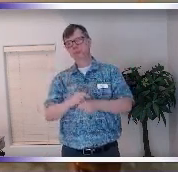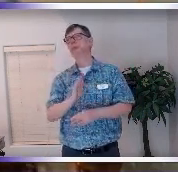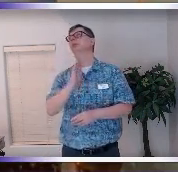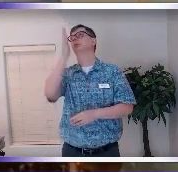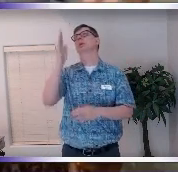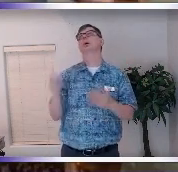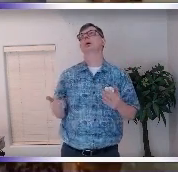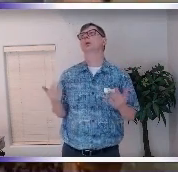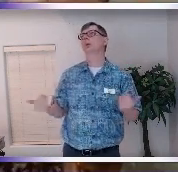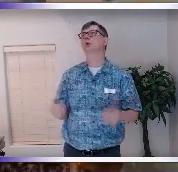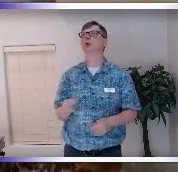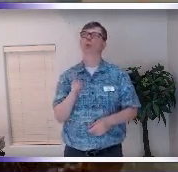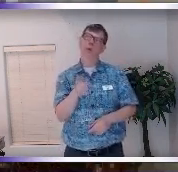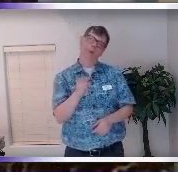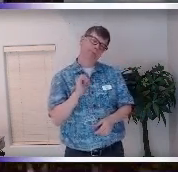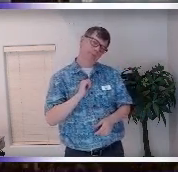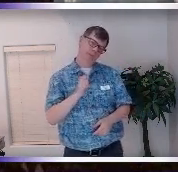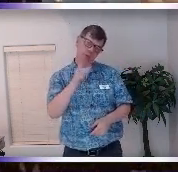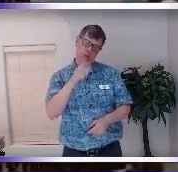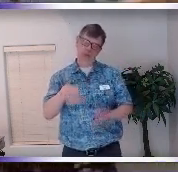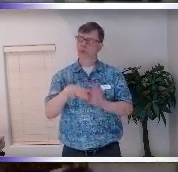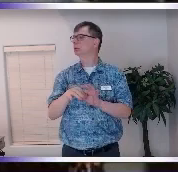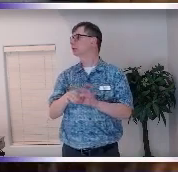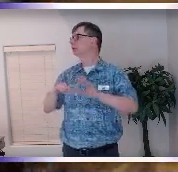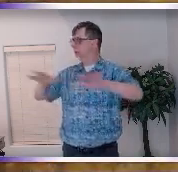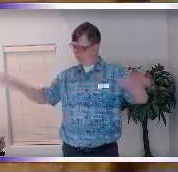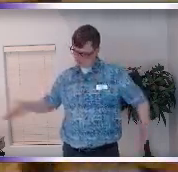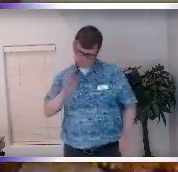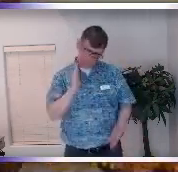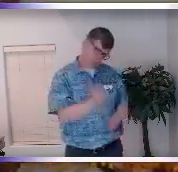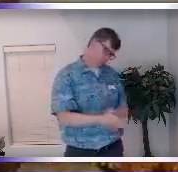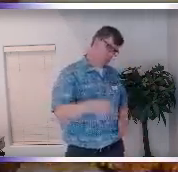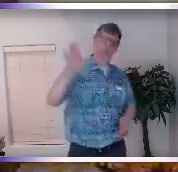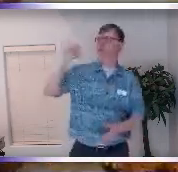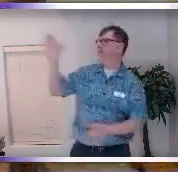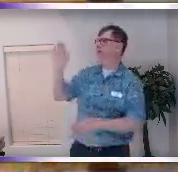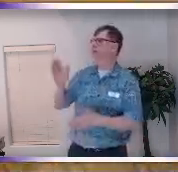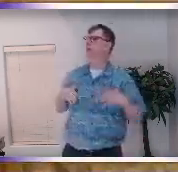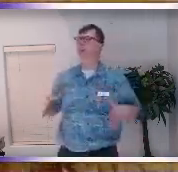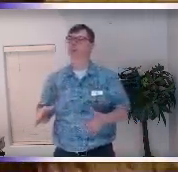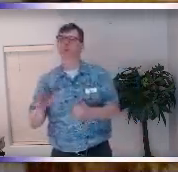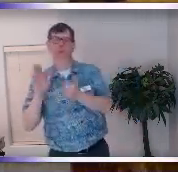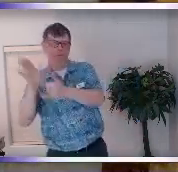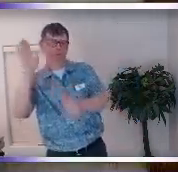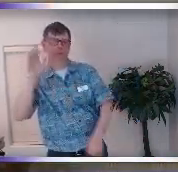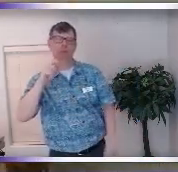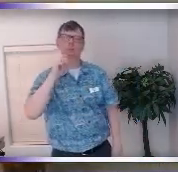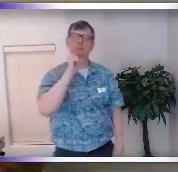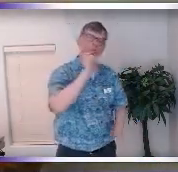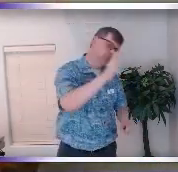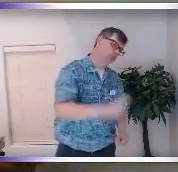what do you want me to do how can I express my truth what do I need to do stop living the lie ask the question